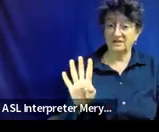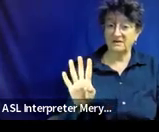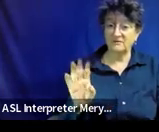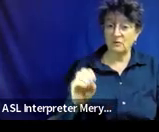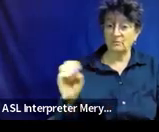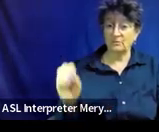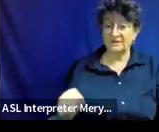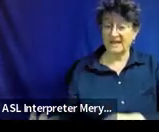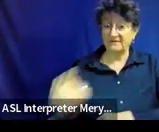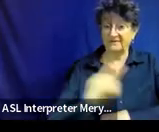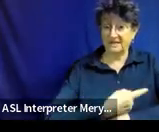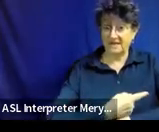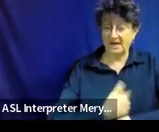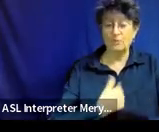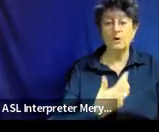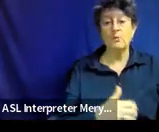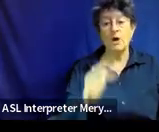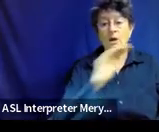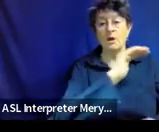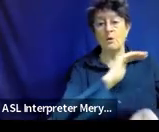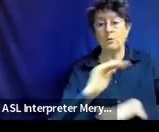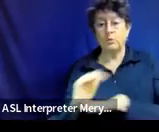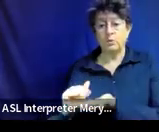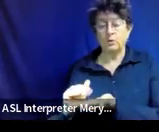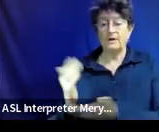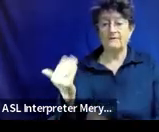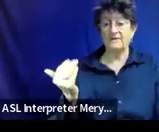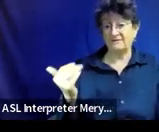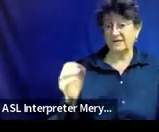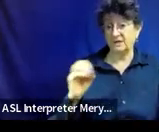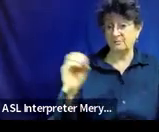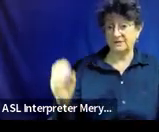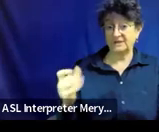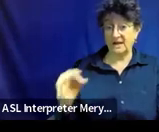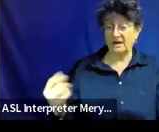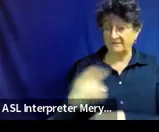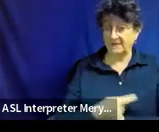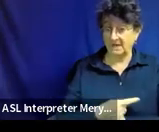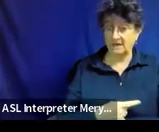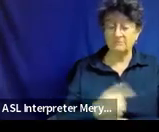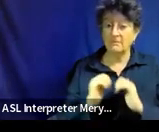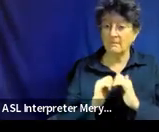want to get that down to 15% of his day. So how are we doing that?